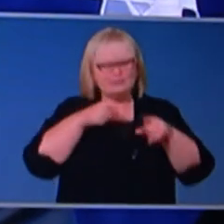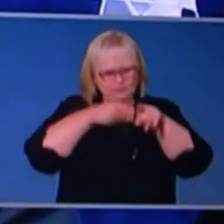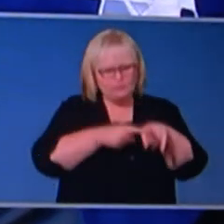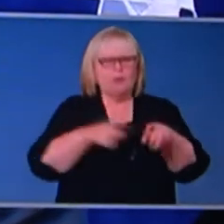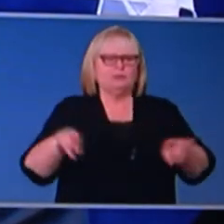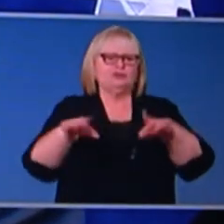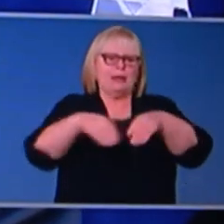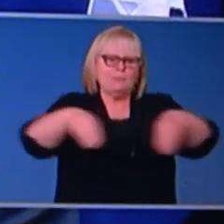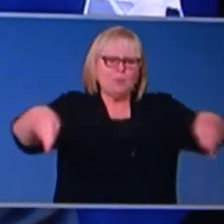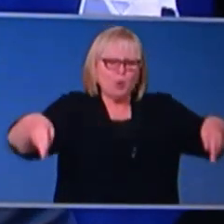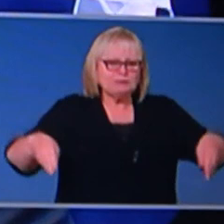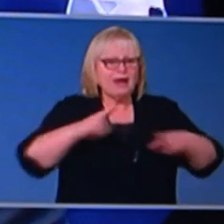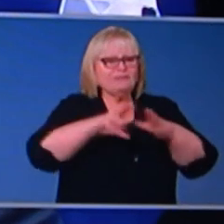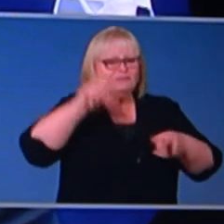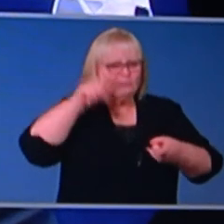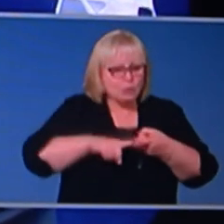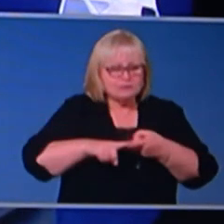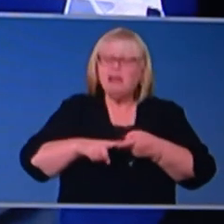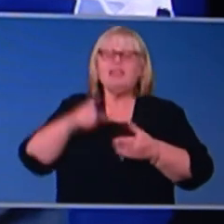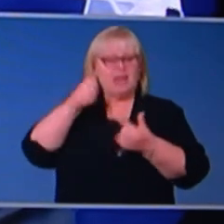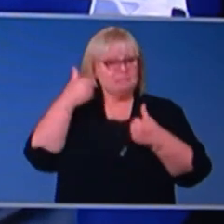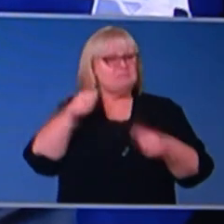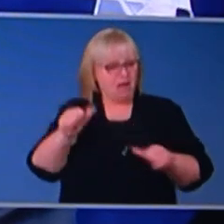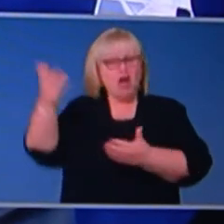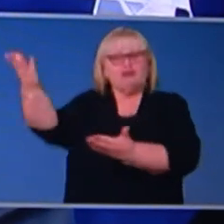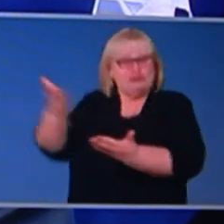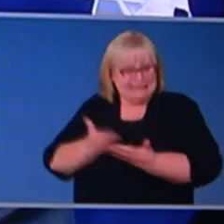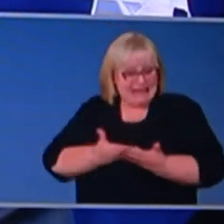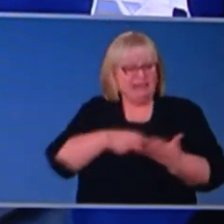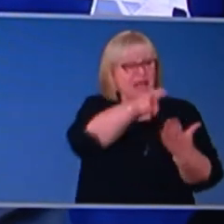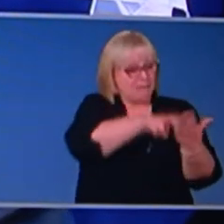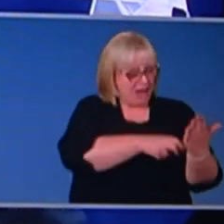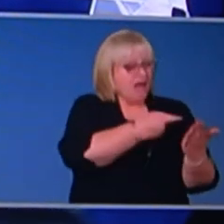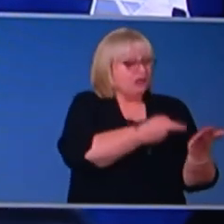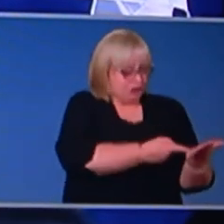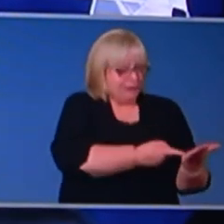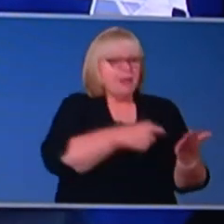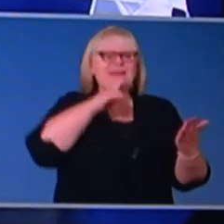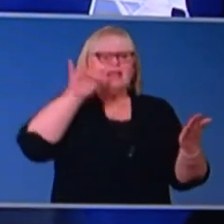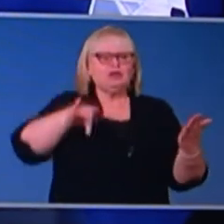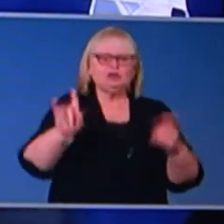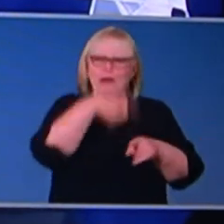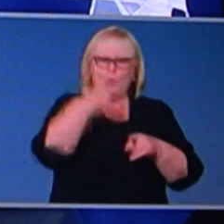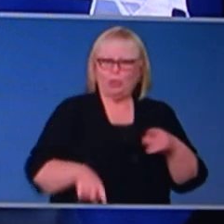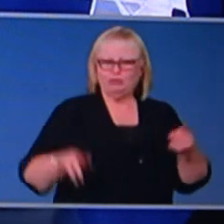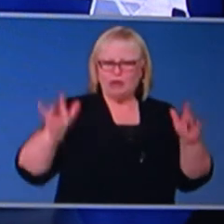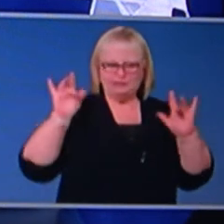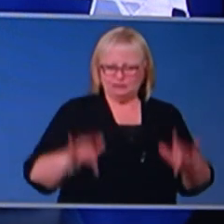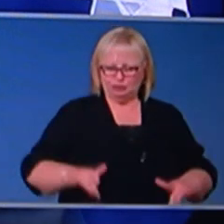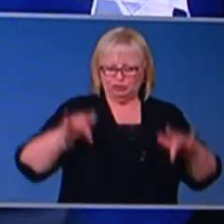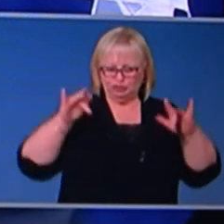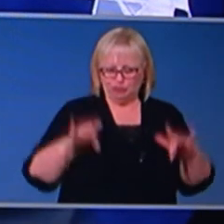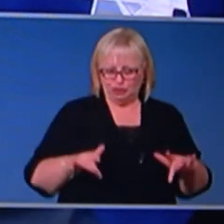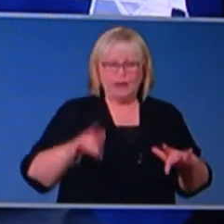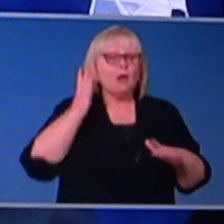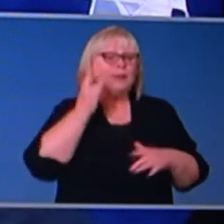And they're working through that application. They've received that application. And when they're in a position to authorise it, well, they will. Um, and